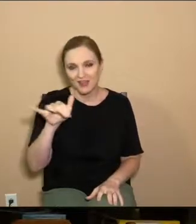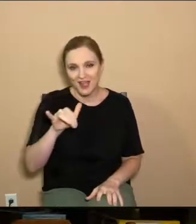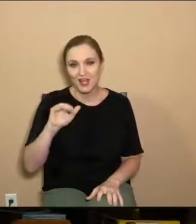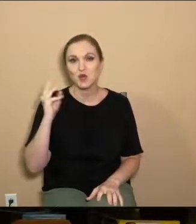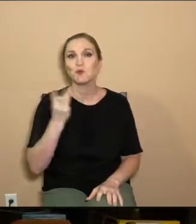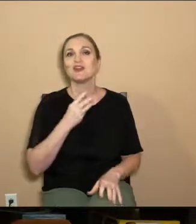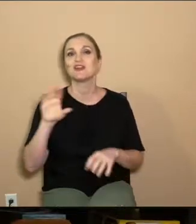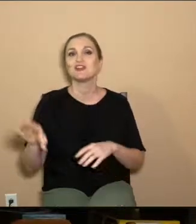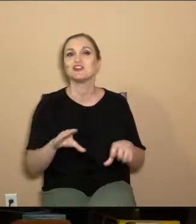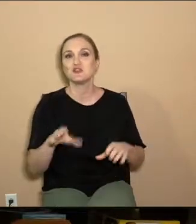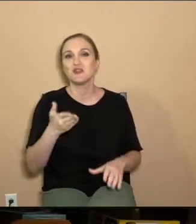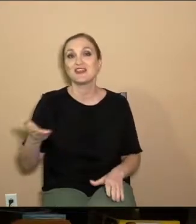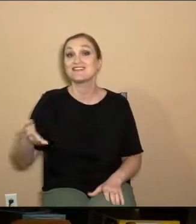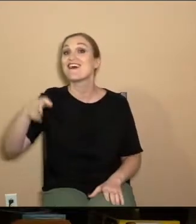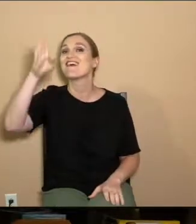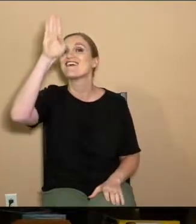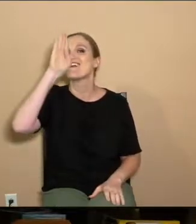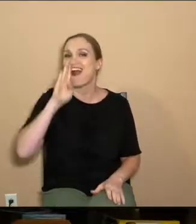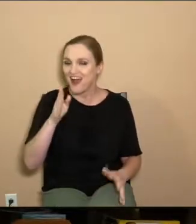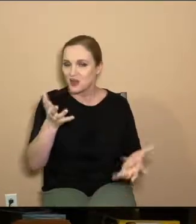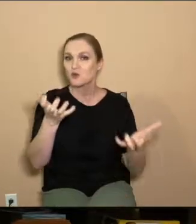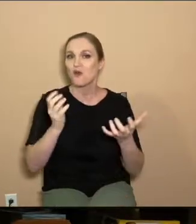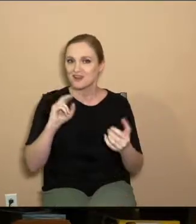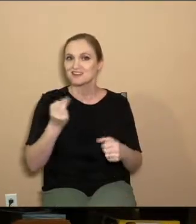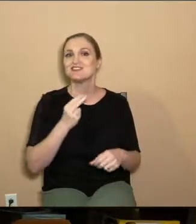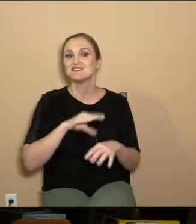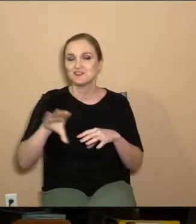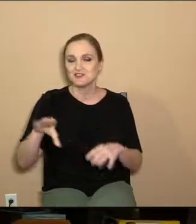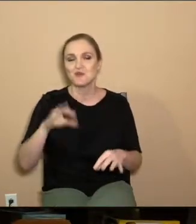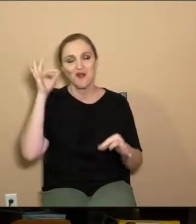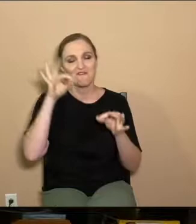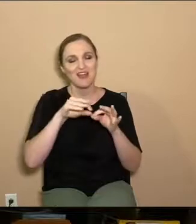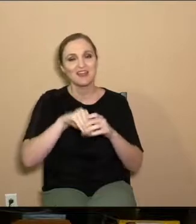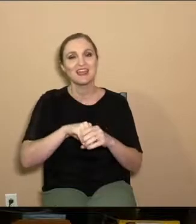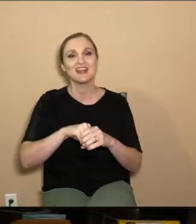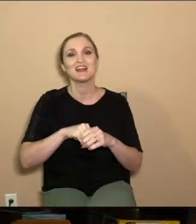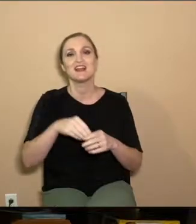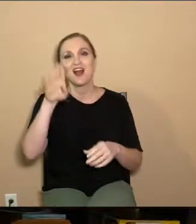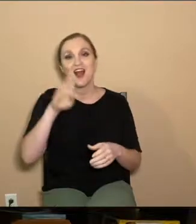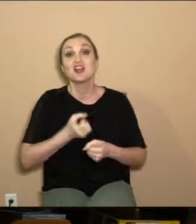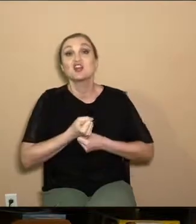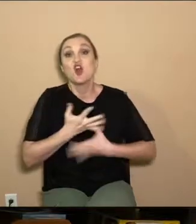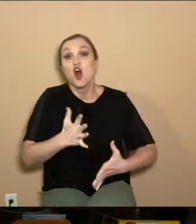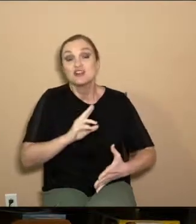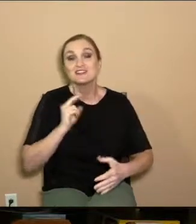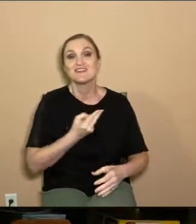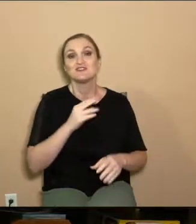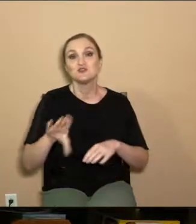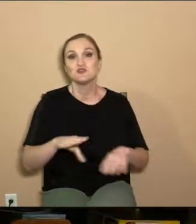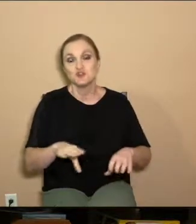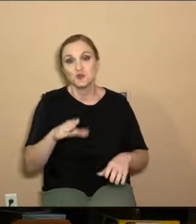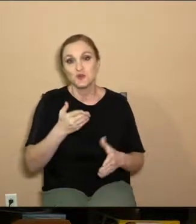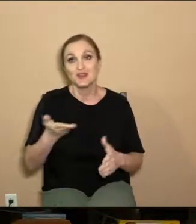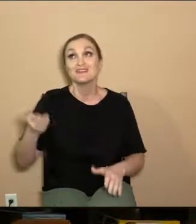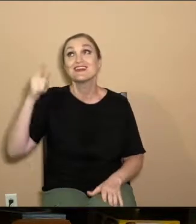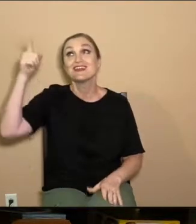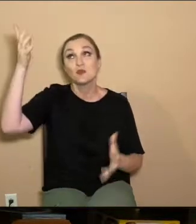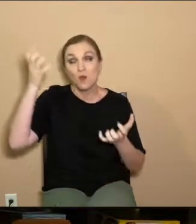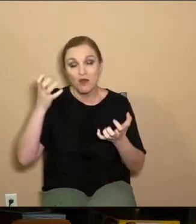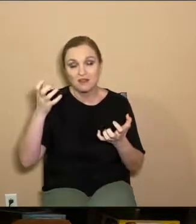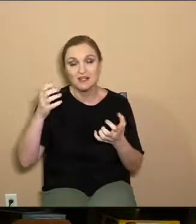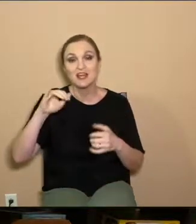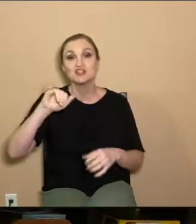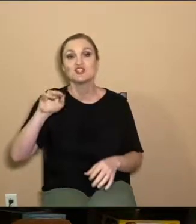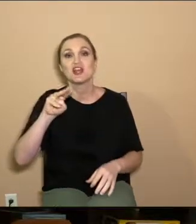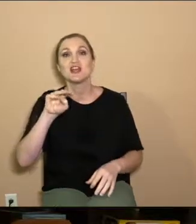life doing the things that God wants us to do, that our faith in God compels us to do. And James says, if that